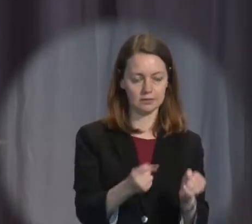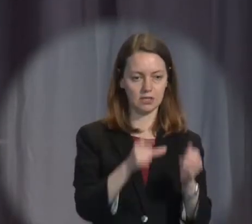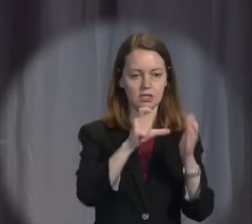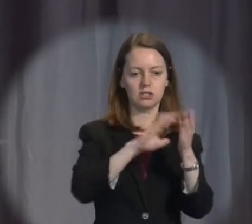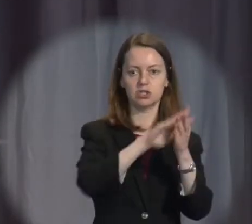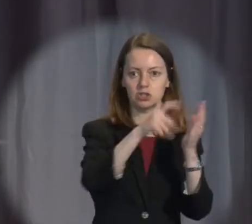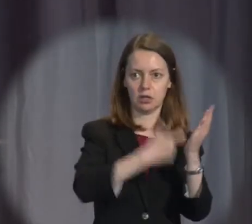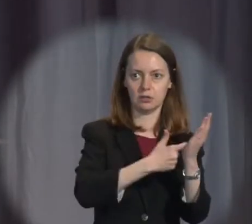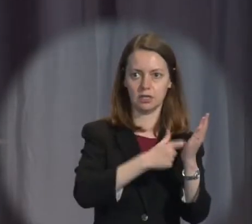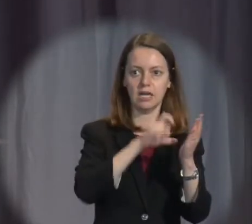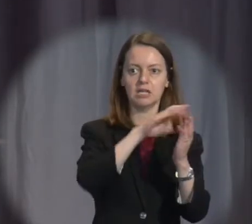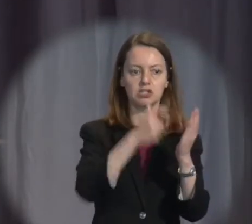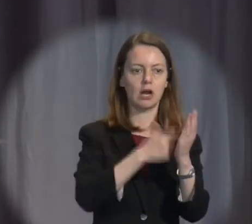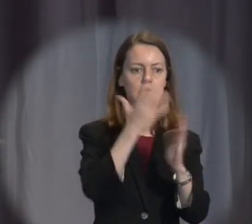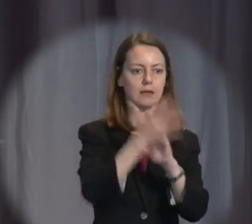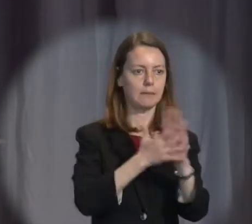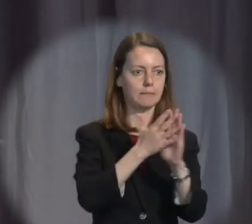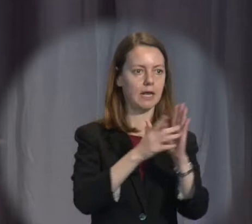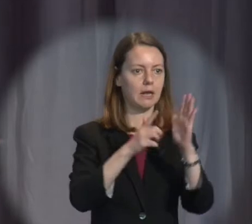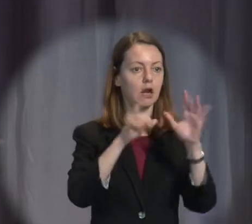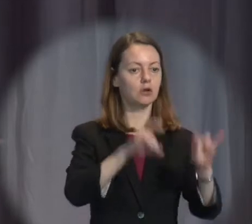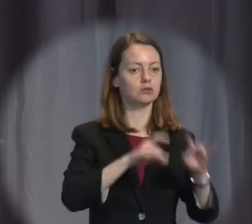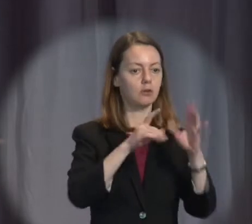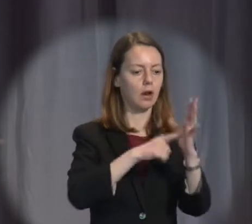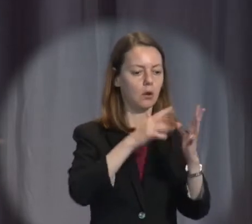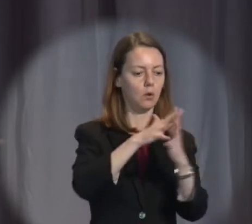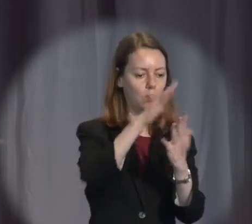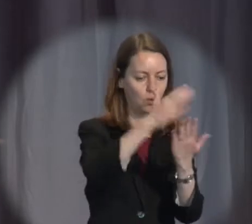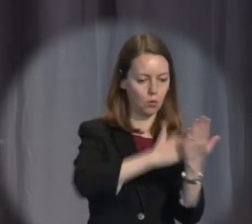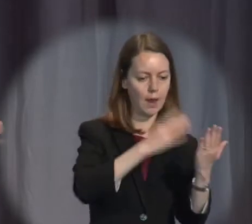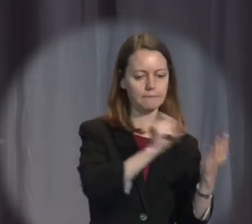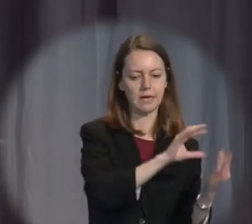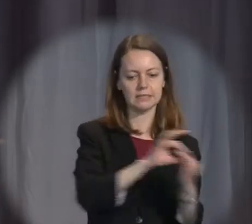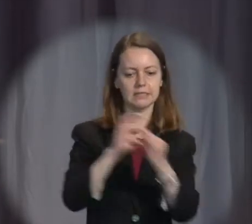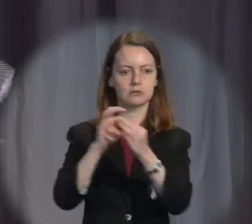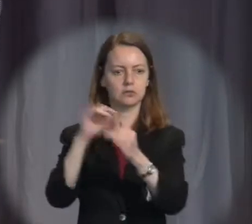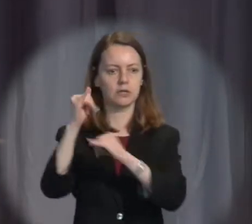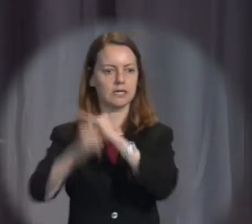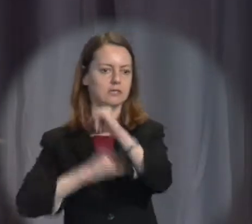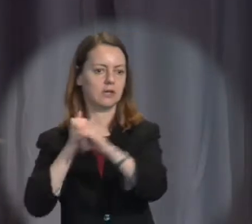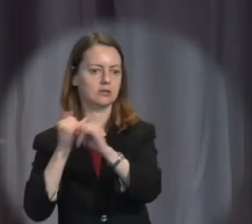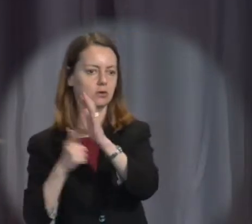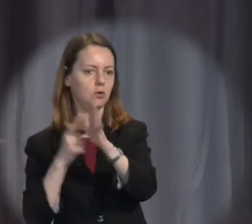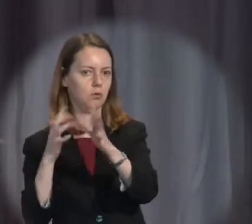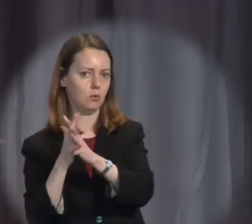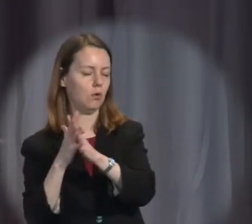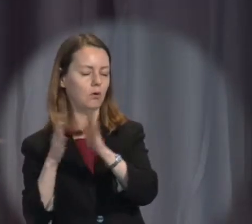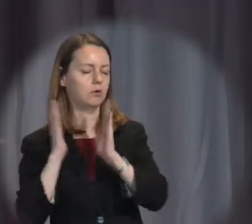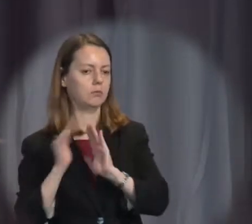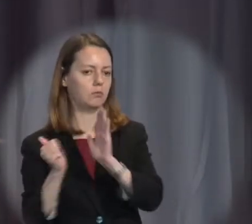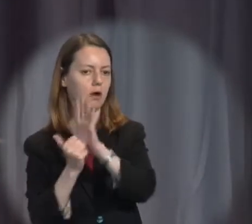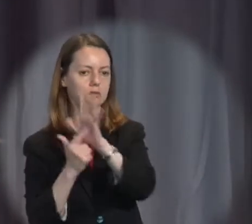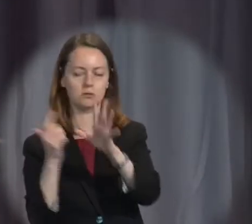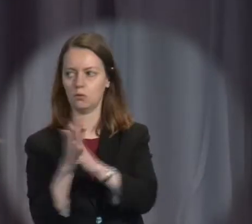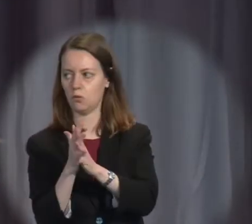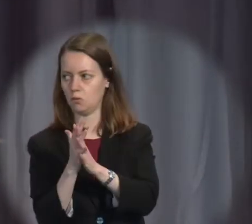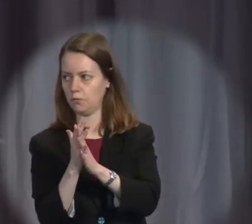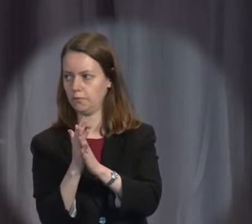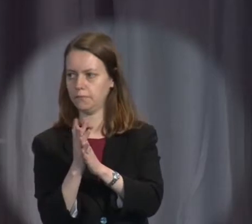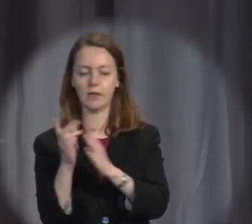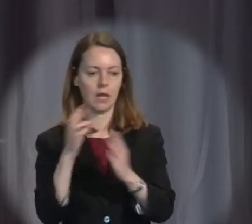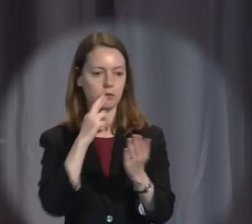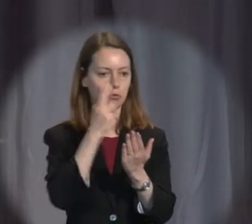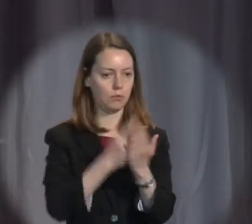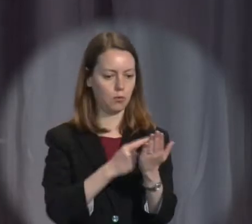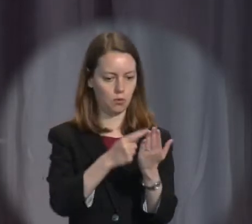all of those provisions that are to be found in your charter and indeed in this wonderful report in the ways in which